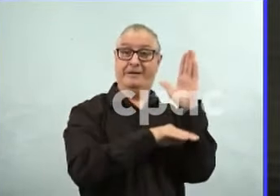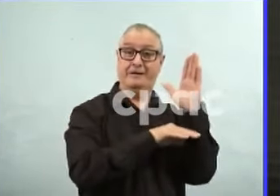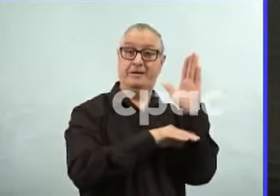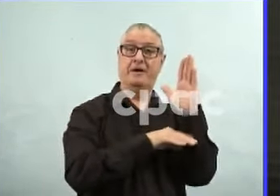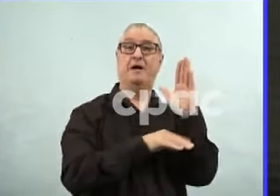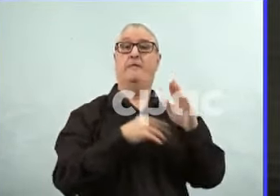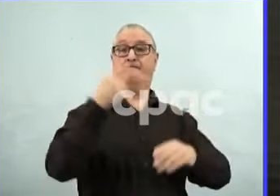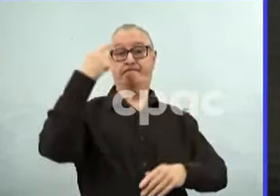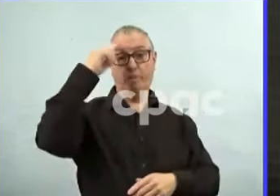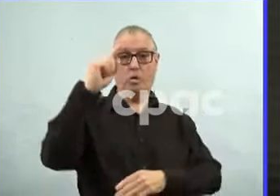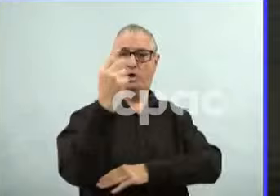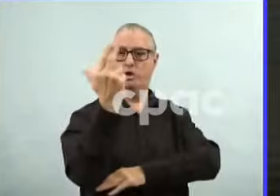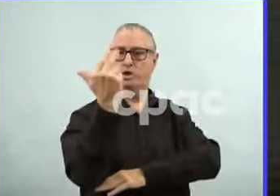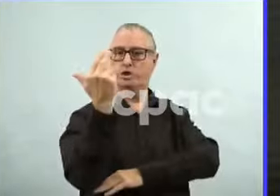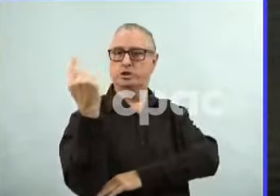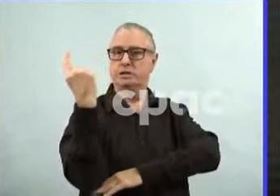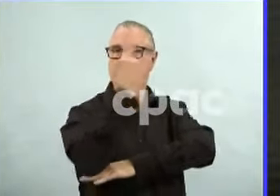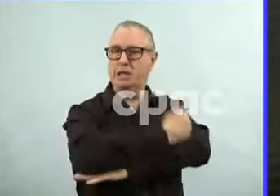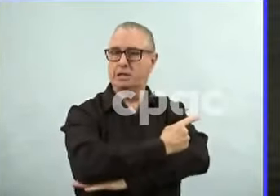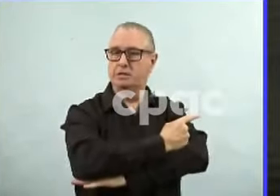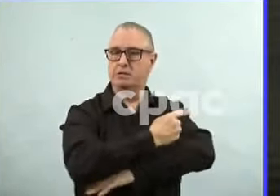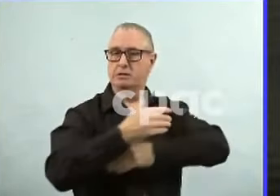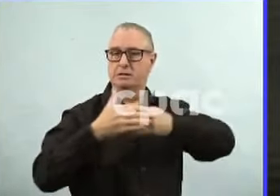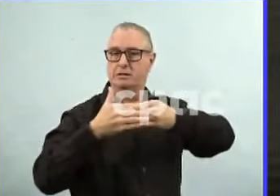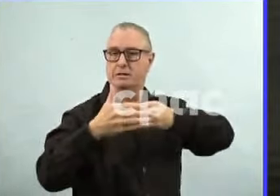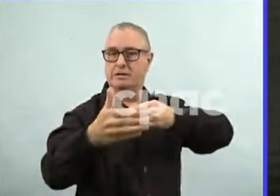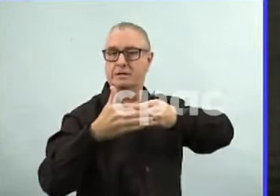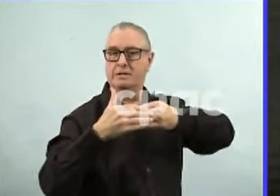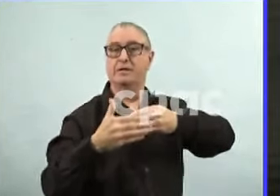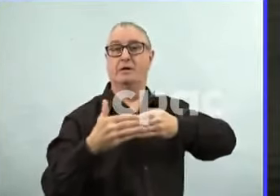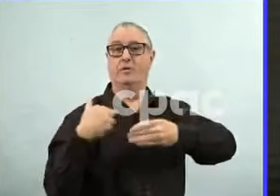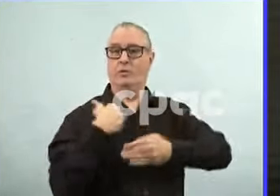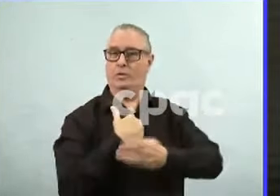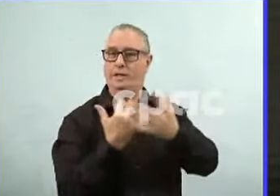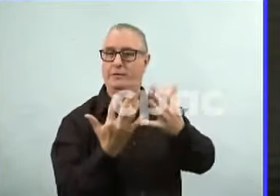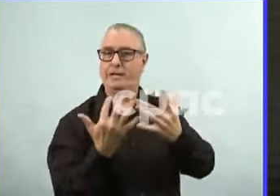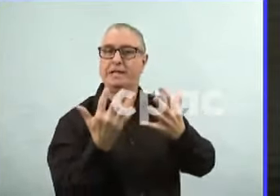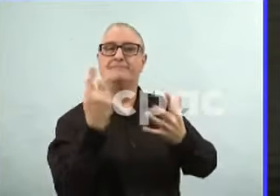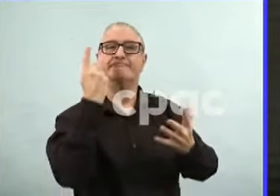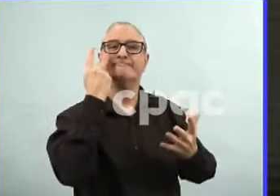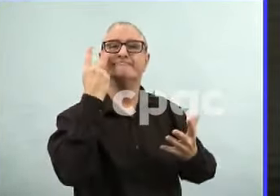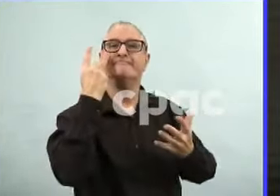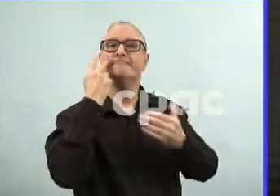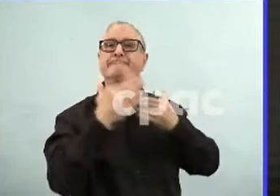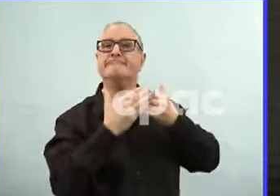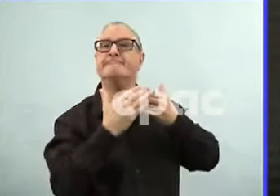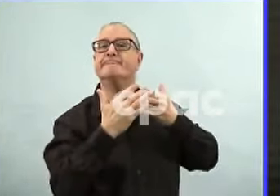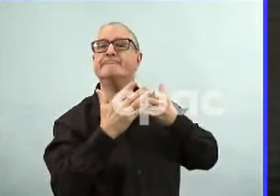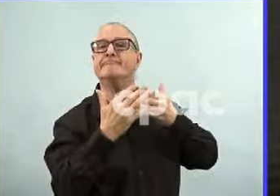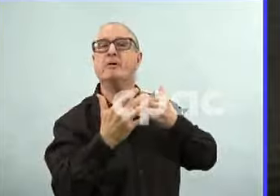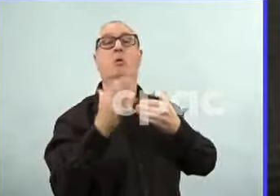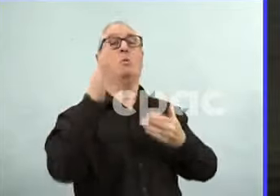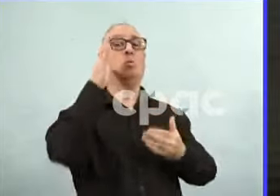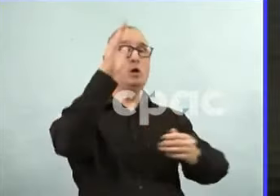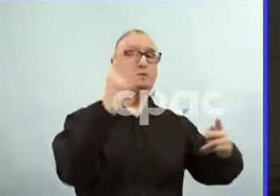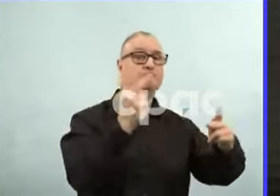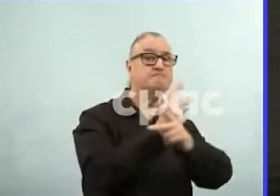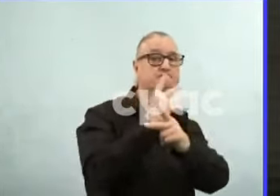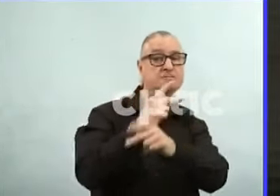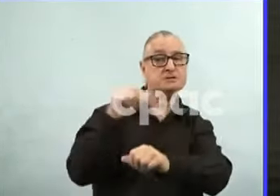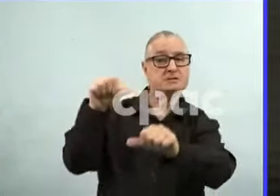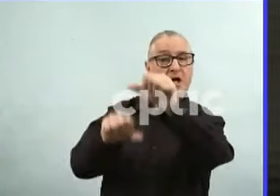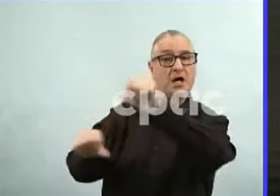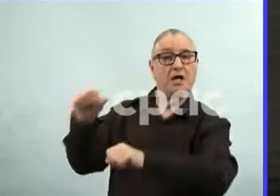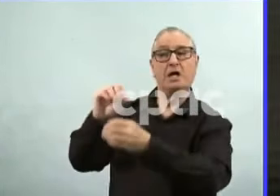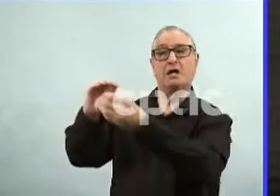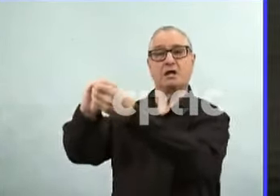that transition of having restrictions in place to lessening those restrictions. And again, we're going to look at all the data that we have. And we're going to try to make the best